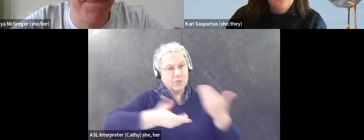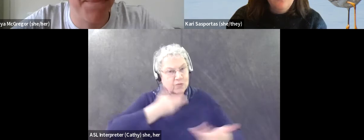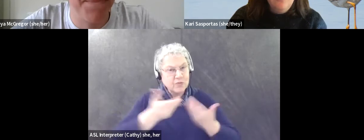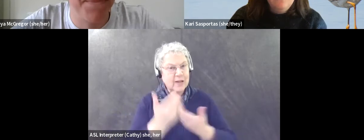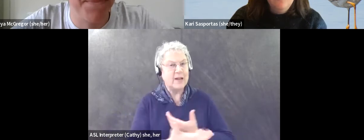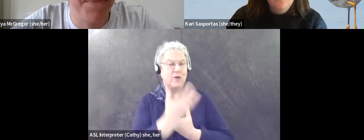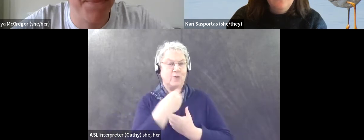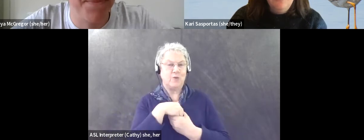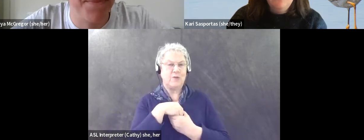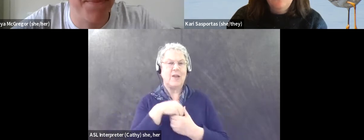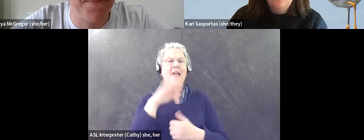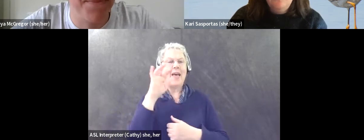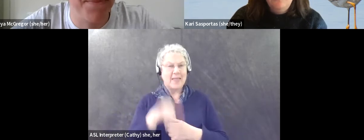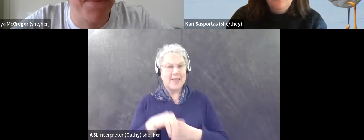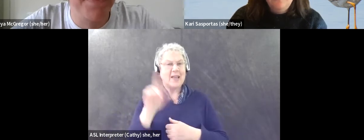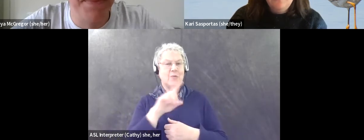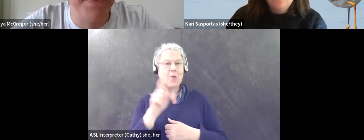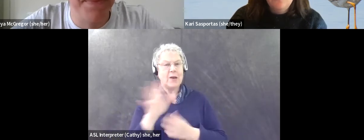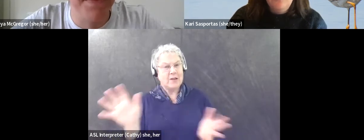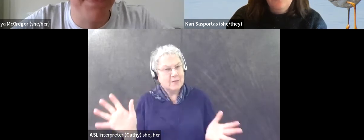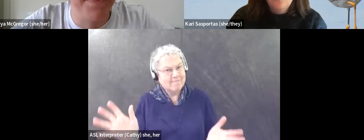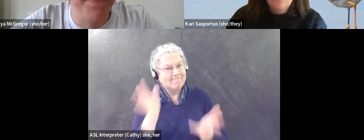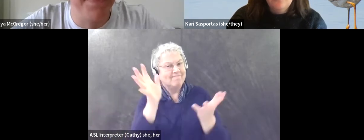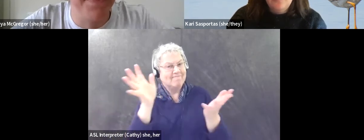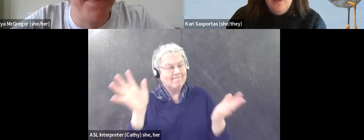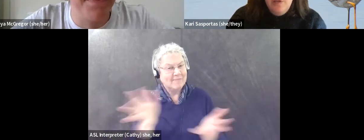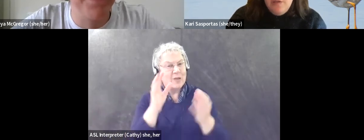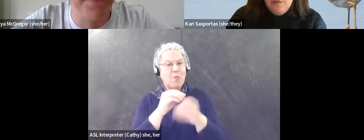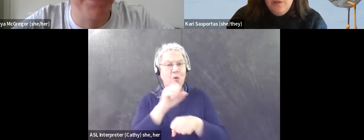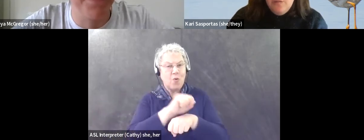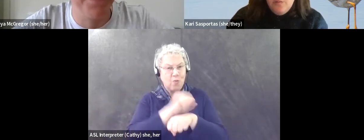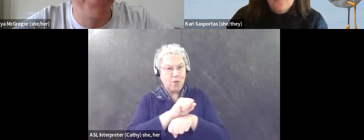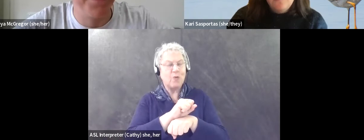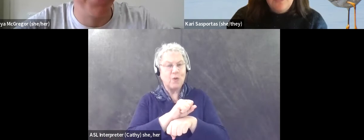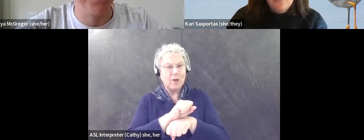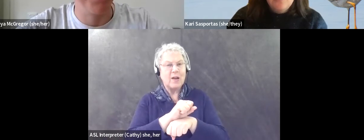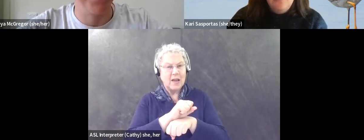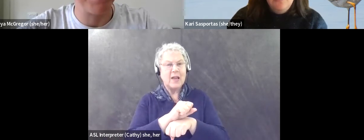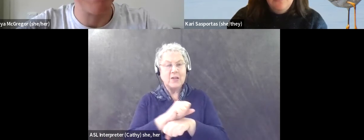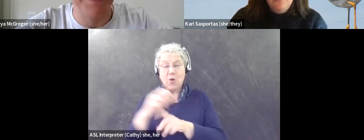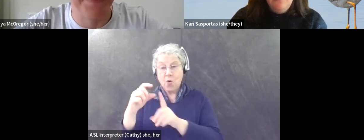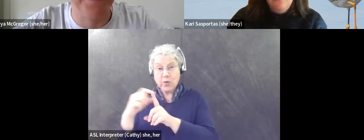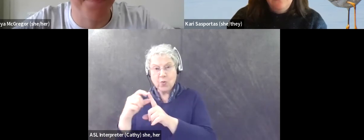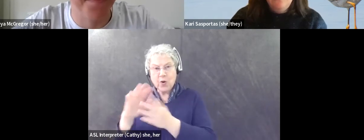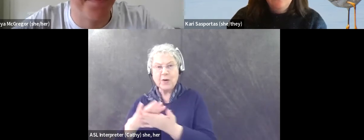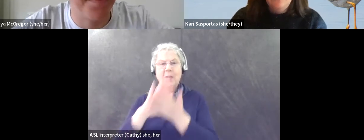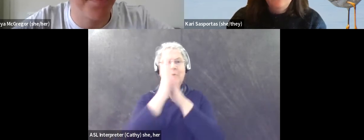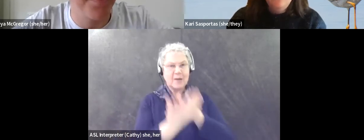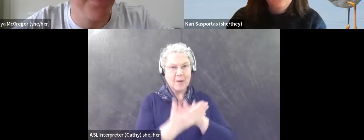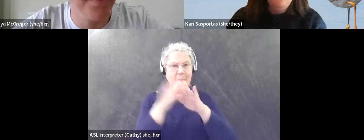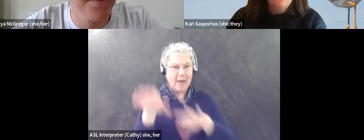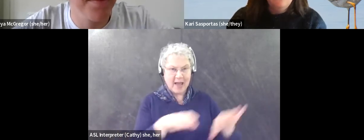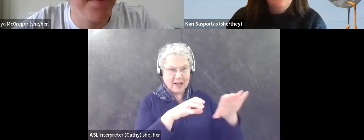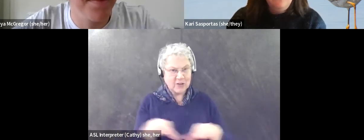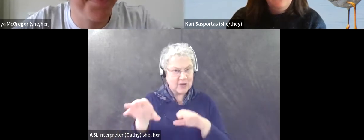that's where we need to move the needle more. I think that's where we need more work is going from words to action. And, and I think we all